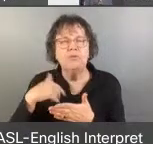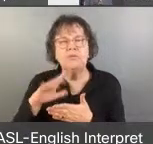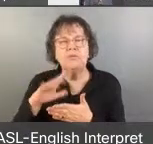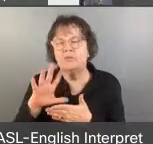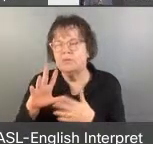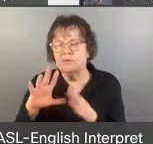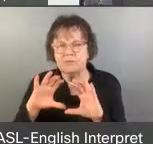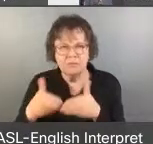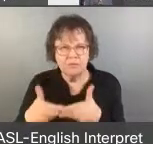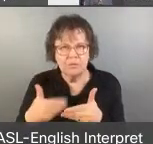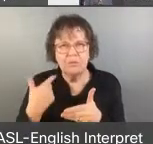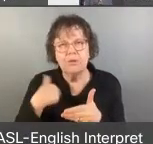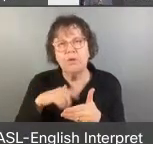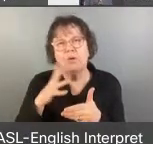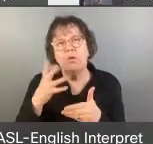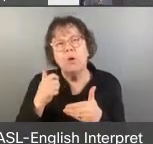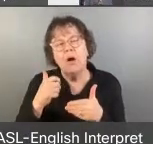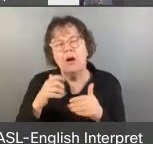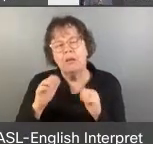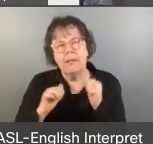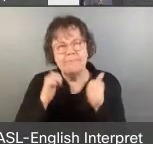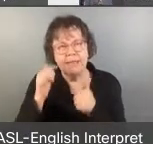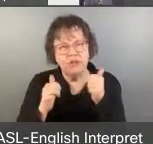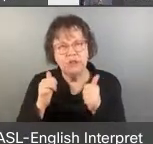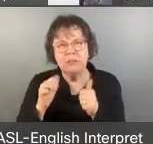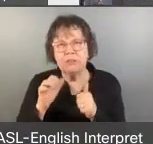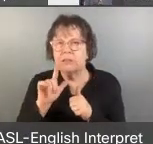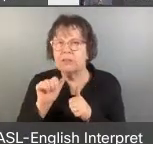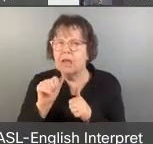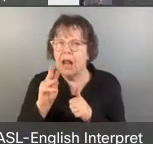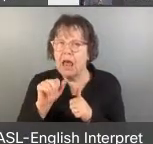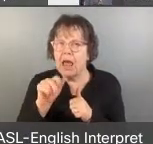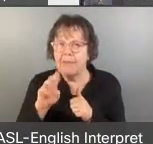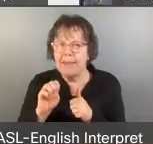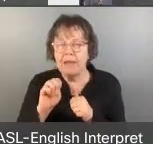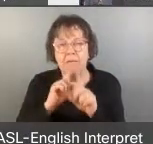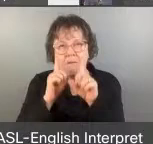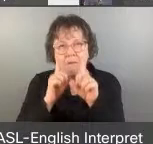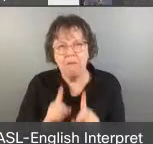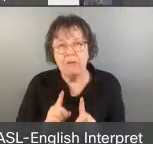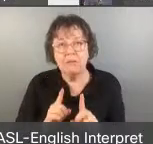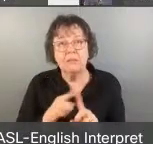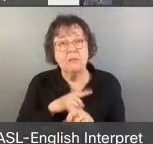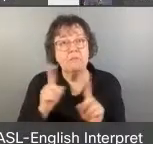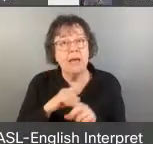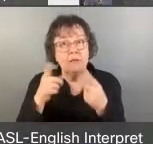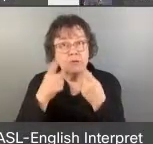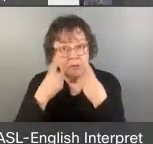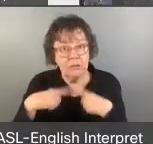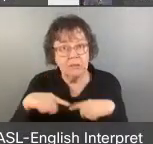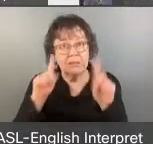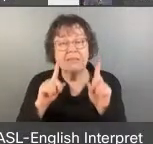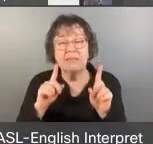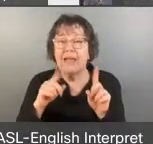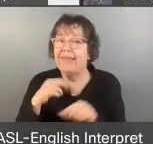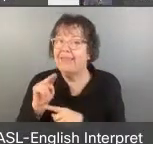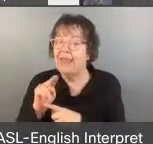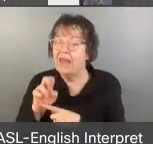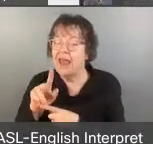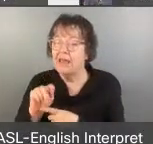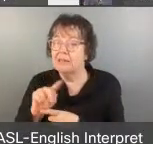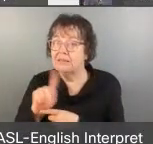climate goals, but in order to achieve 2030 emission reduction targets outlined in the TransformTO Net Zero Strategy,